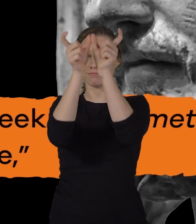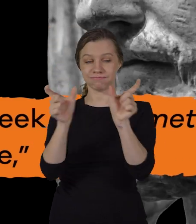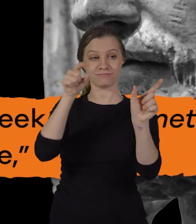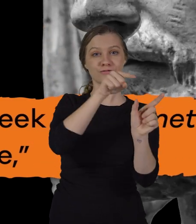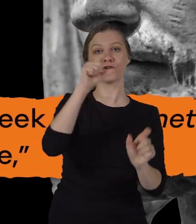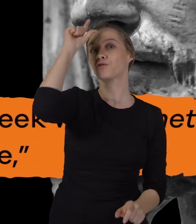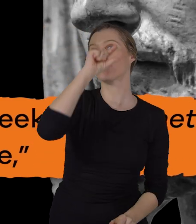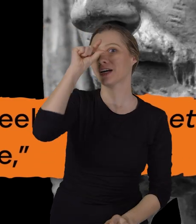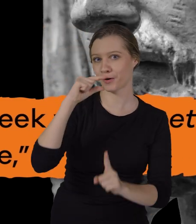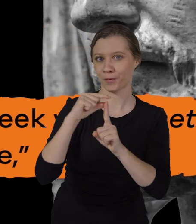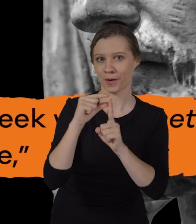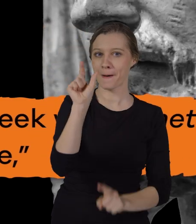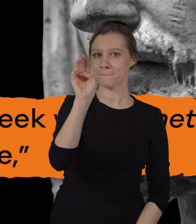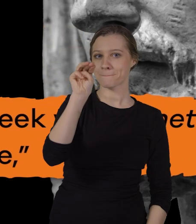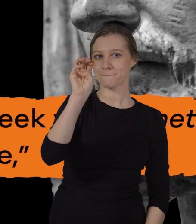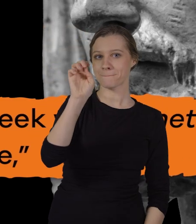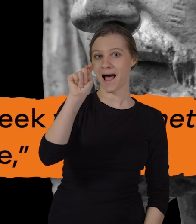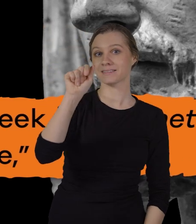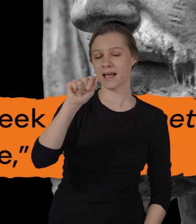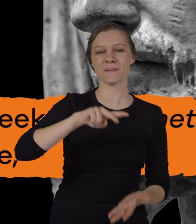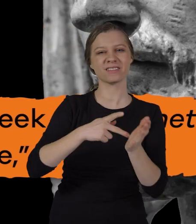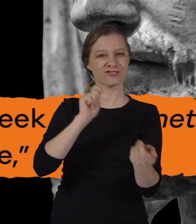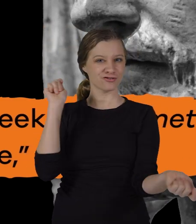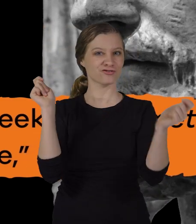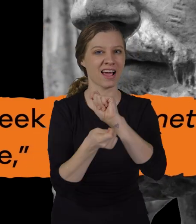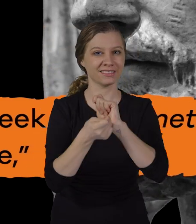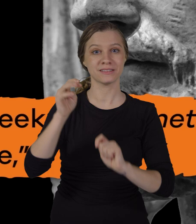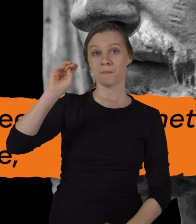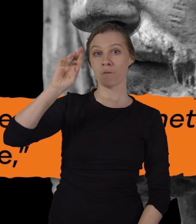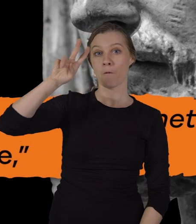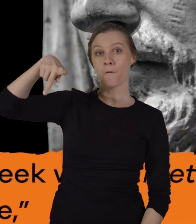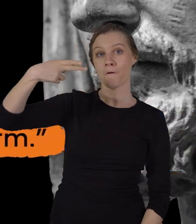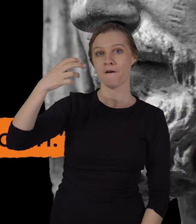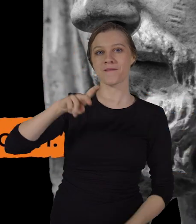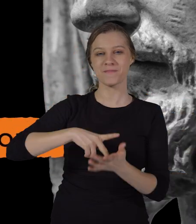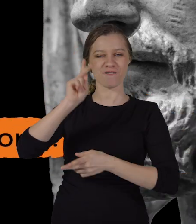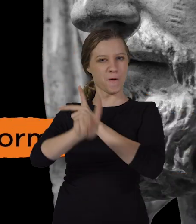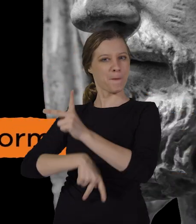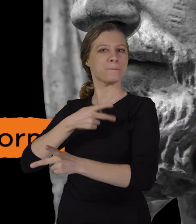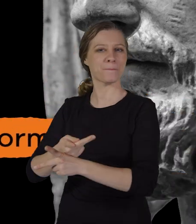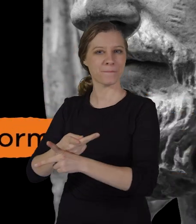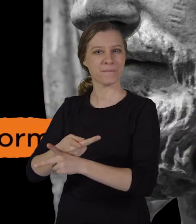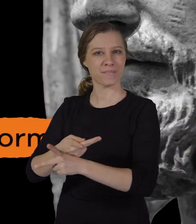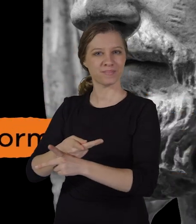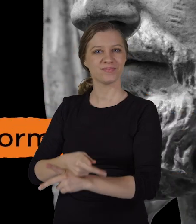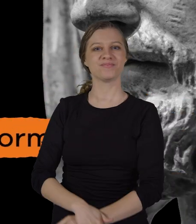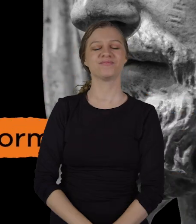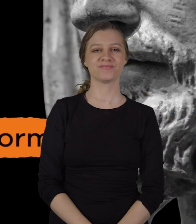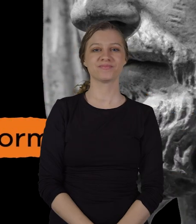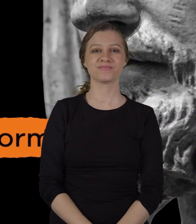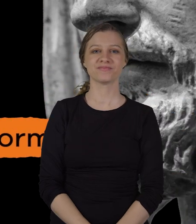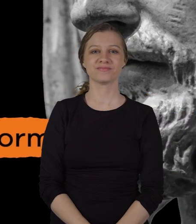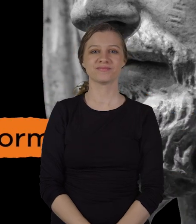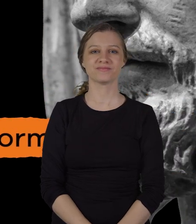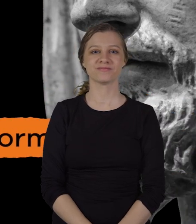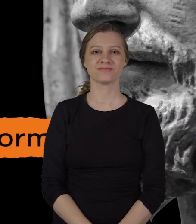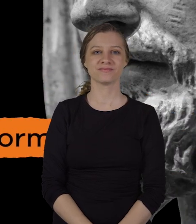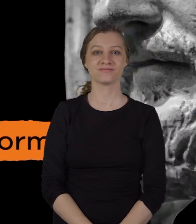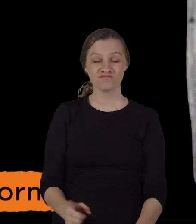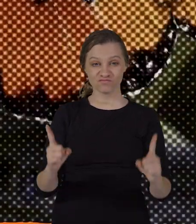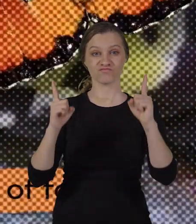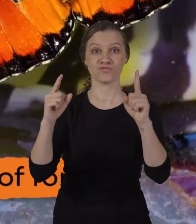comes from the Greek words meta which means change and morph meaning form